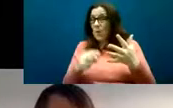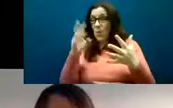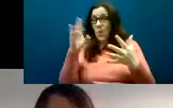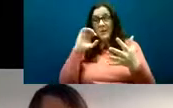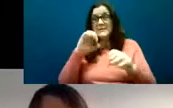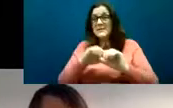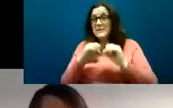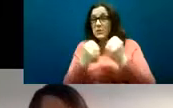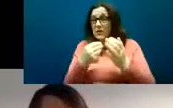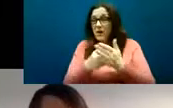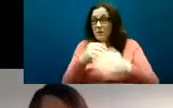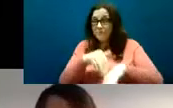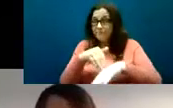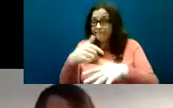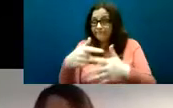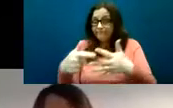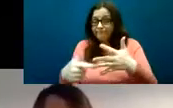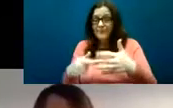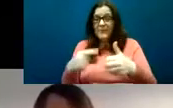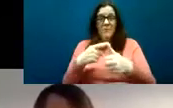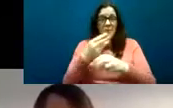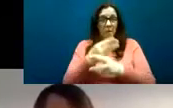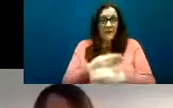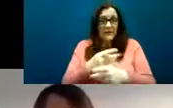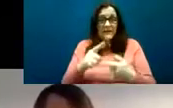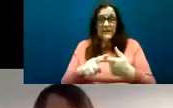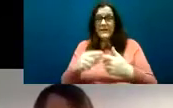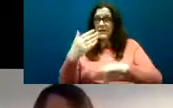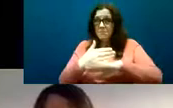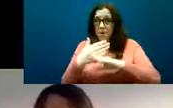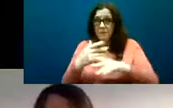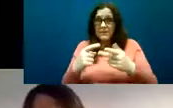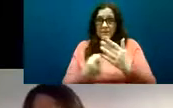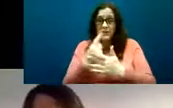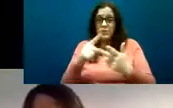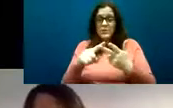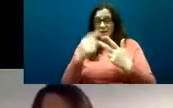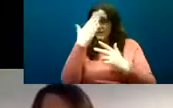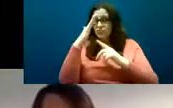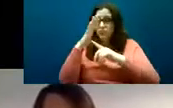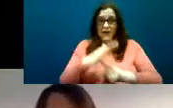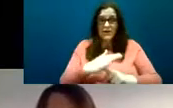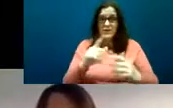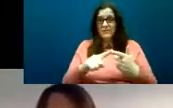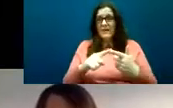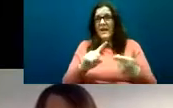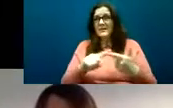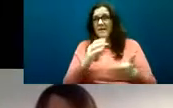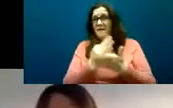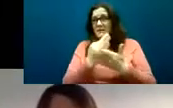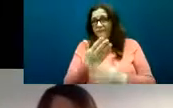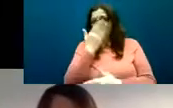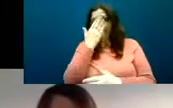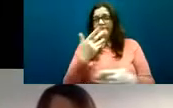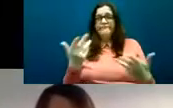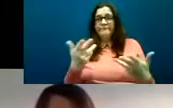around employment discrimination and stigma and also often personal issues such as physical